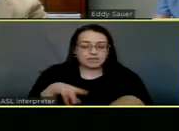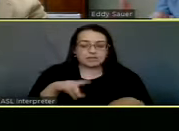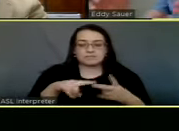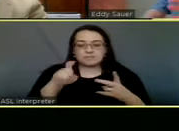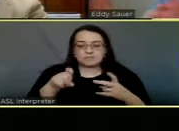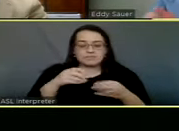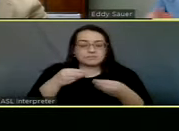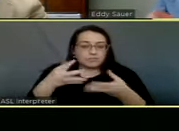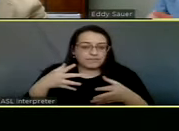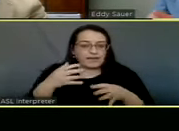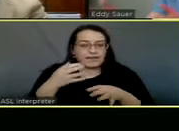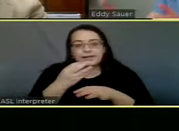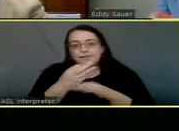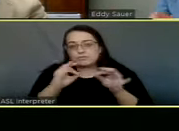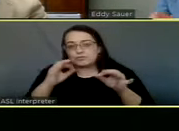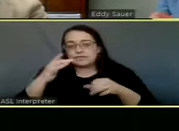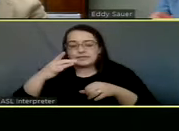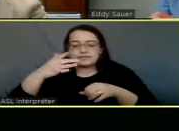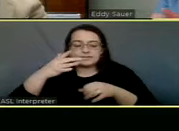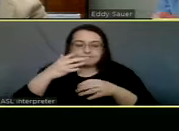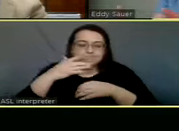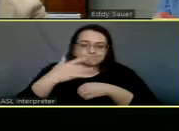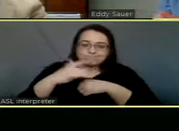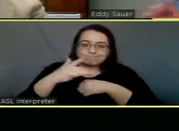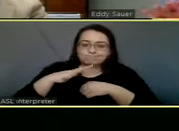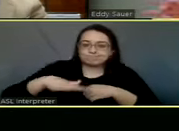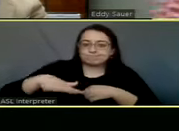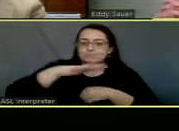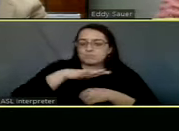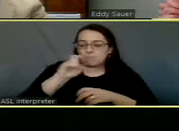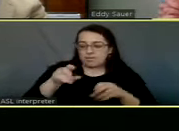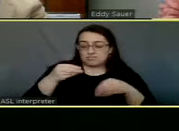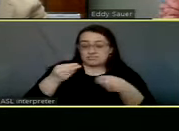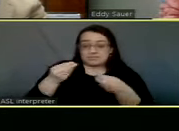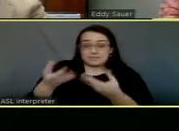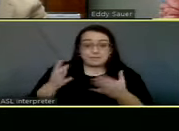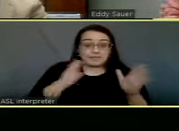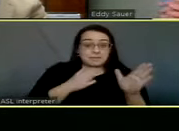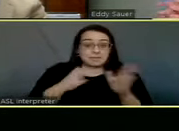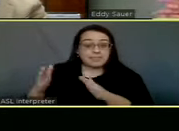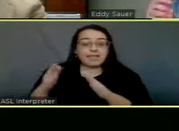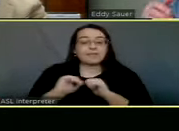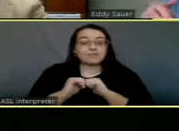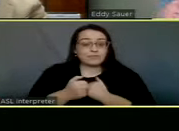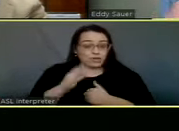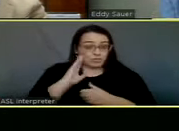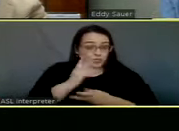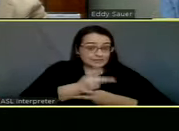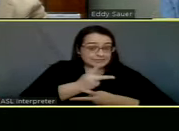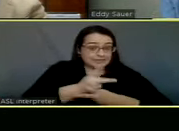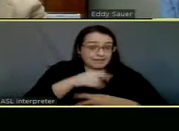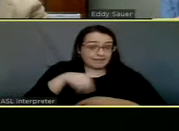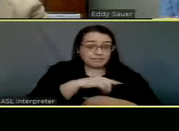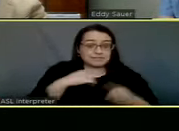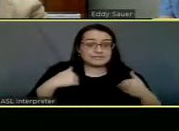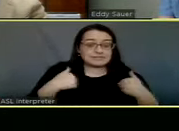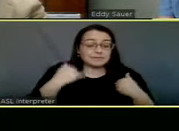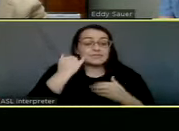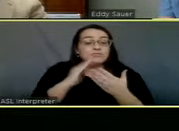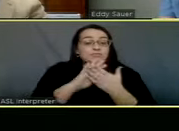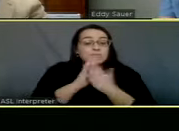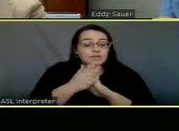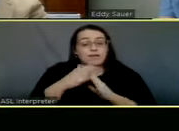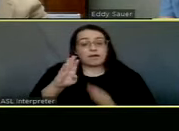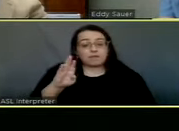amount of area. You've got to have a plan that's submitted for how these animals are going to be taken care of if you're going to be a breeder. And